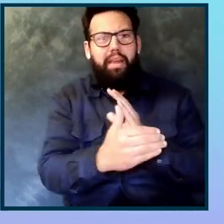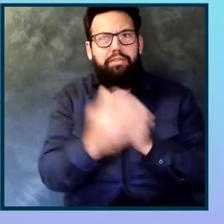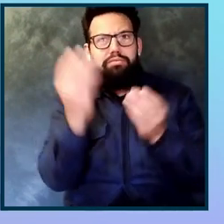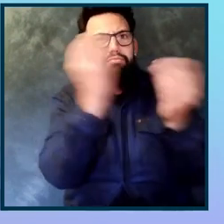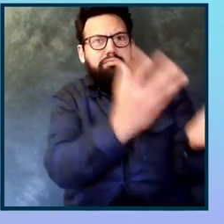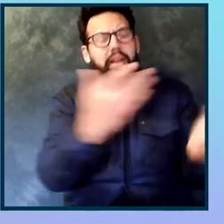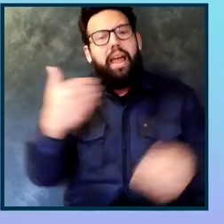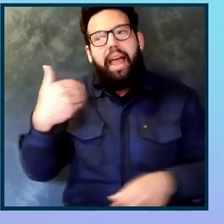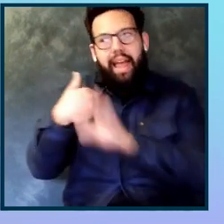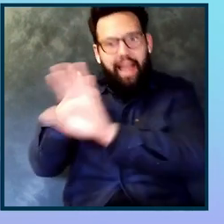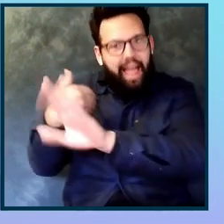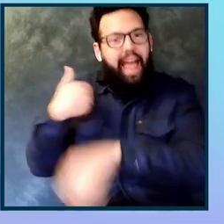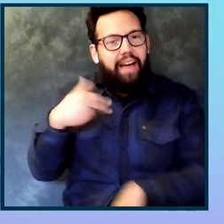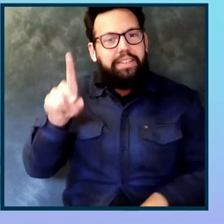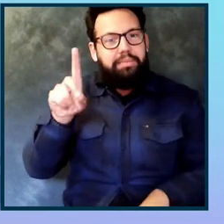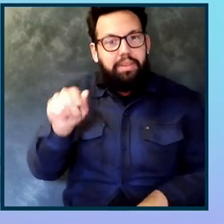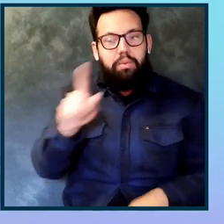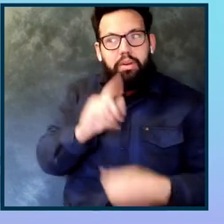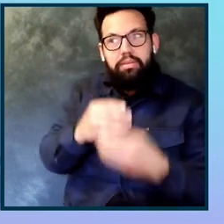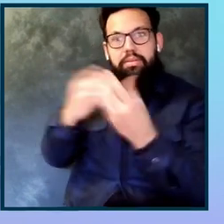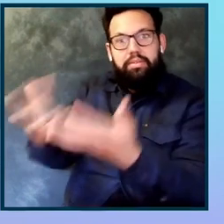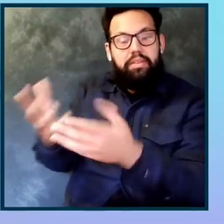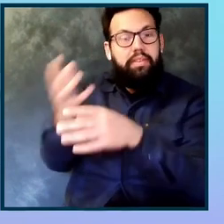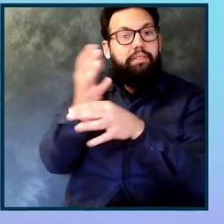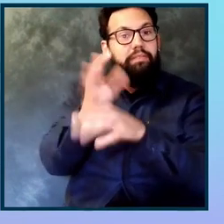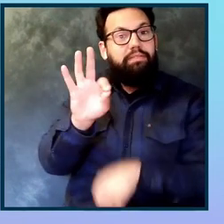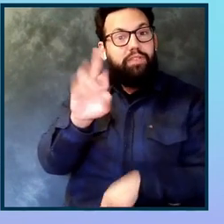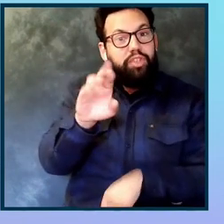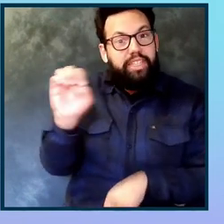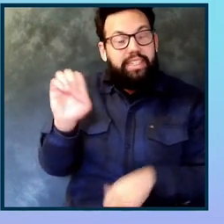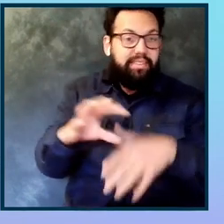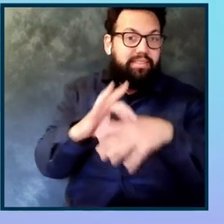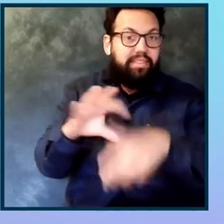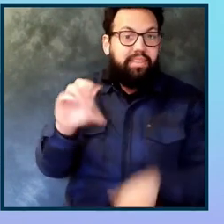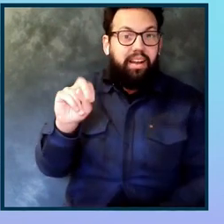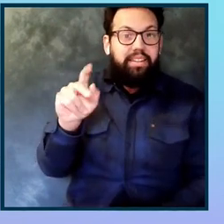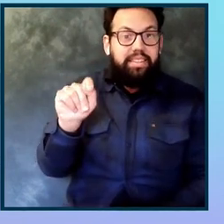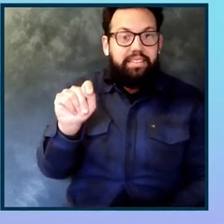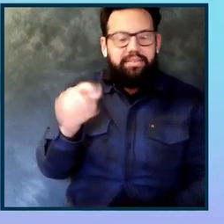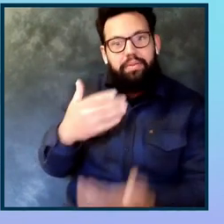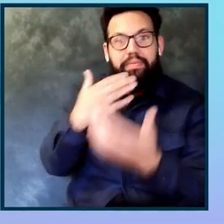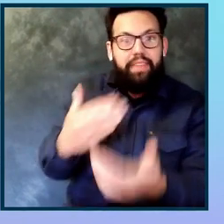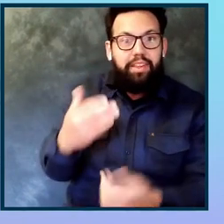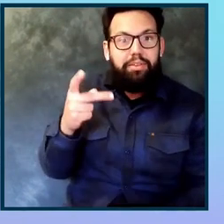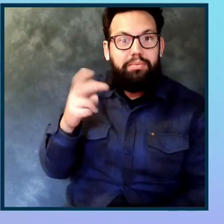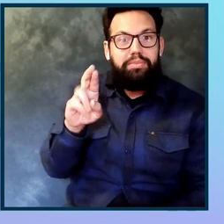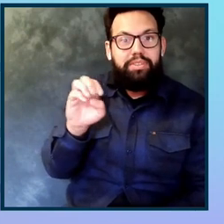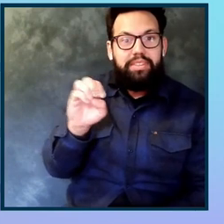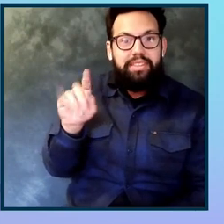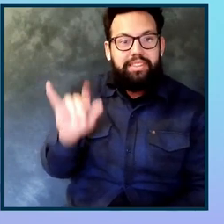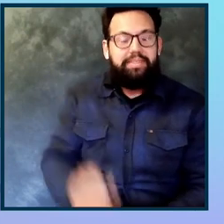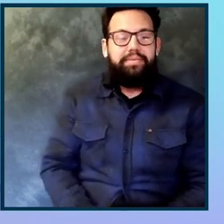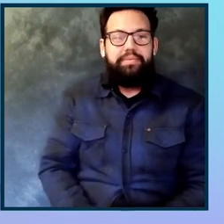a disability and you will get the content for free. Awesome. Thank you, Preeti. Yeah. All right. Have you seen a